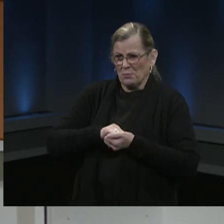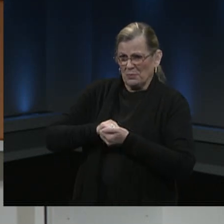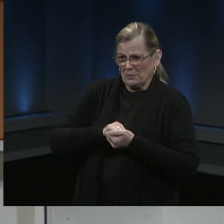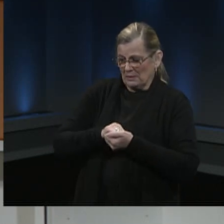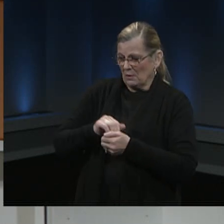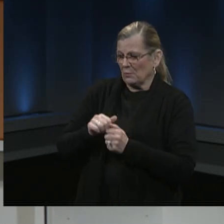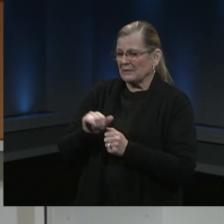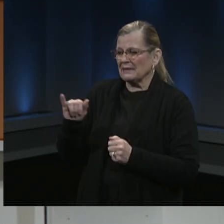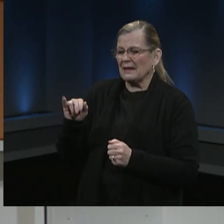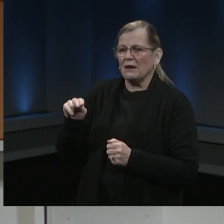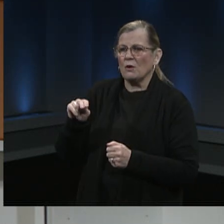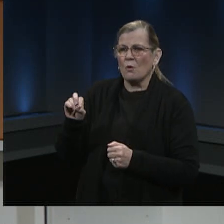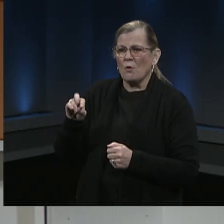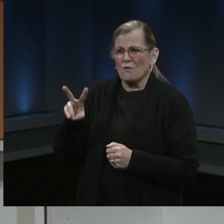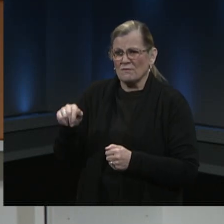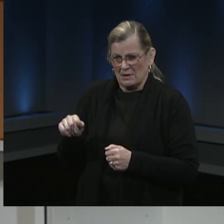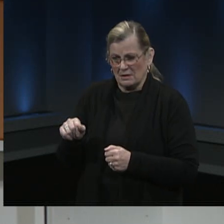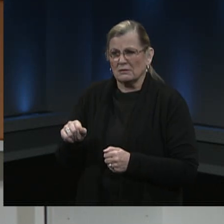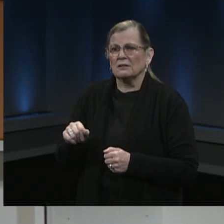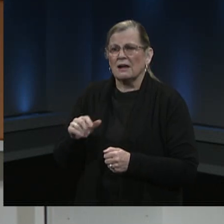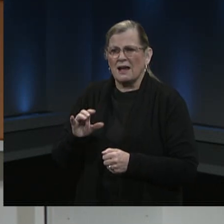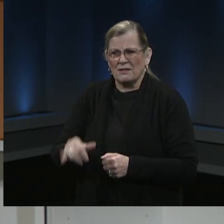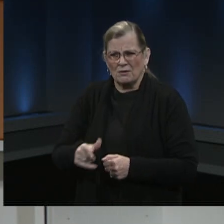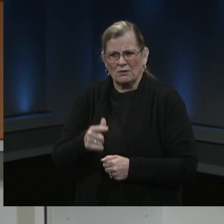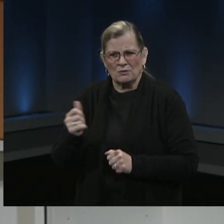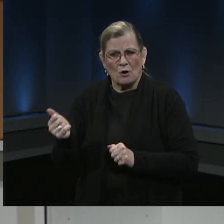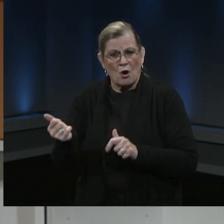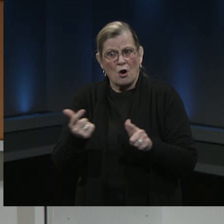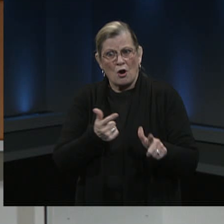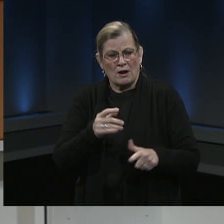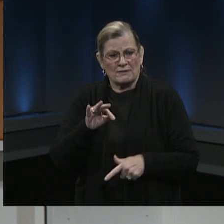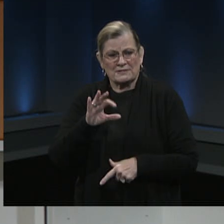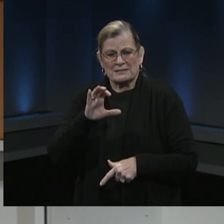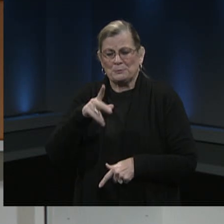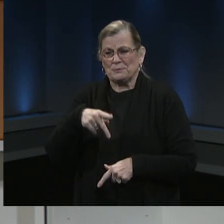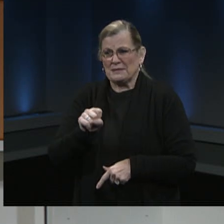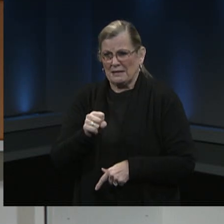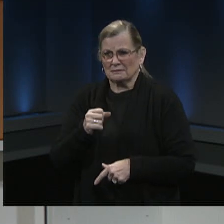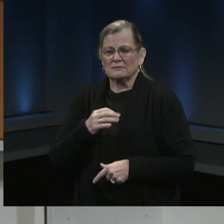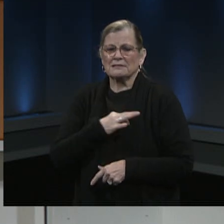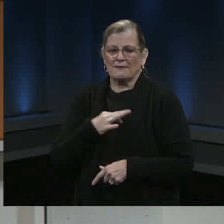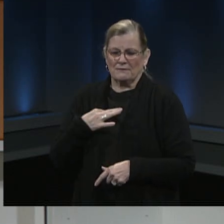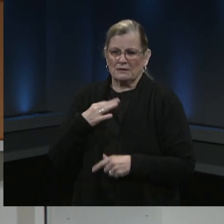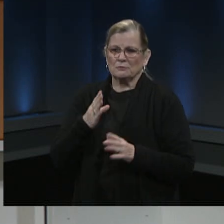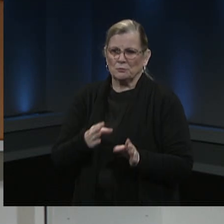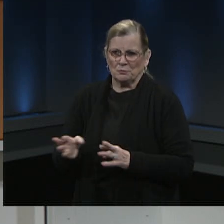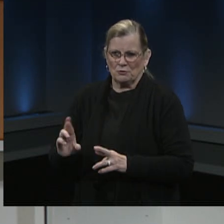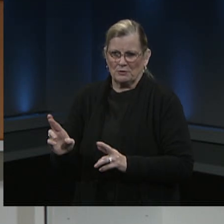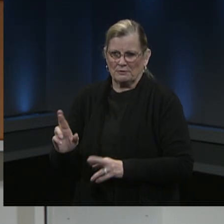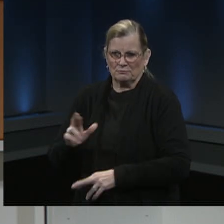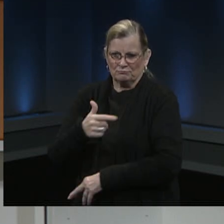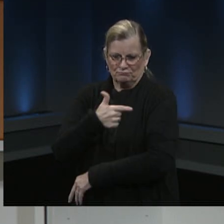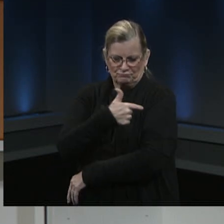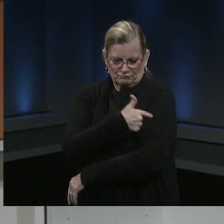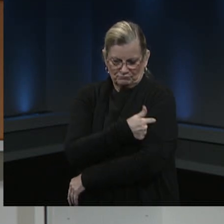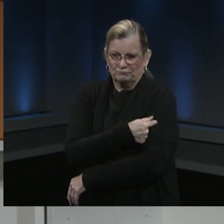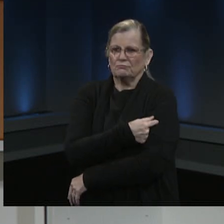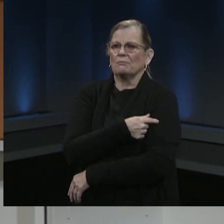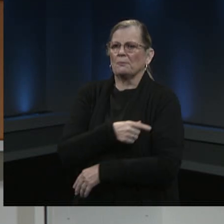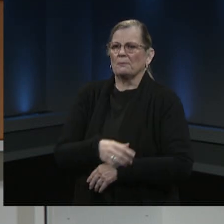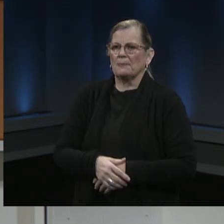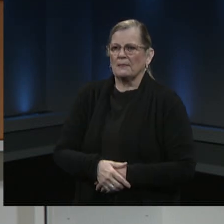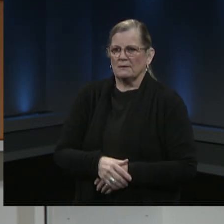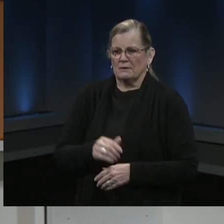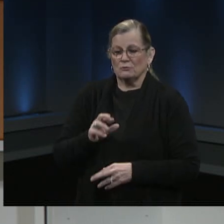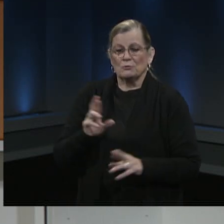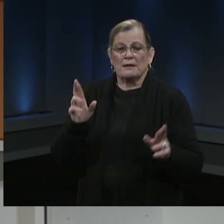vaccinate all of FCPS staff as we prepare for return to school for in-person learning.